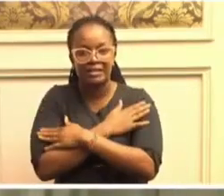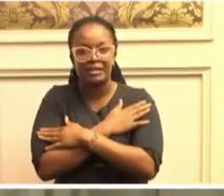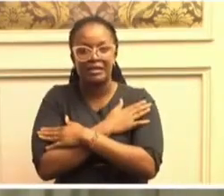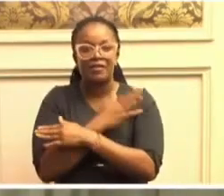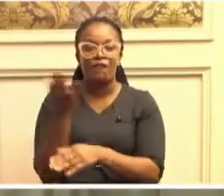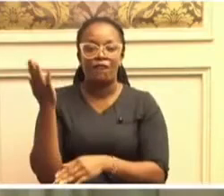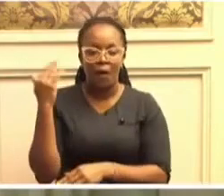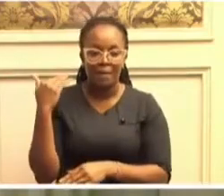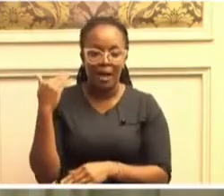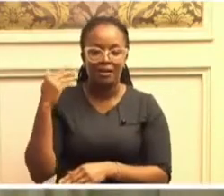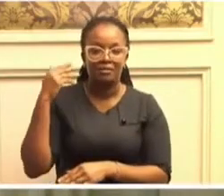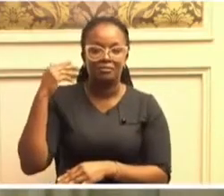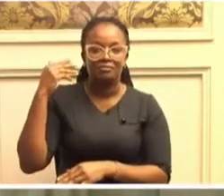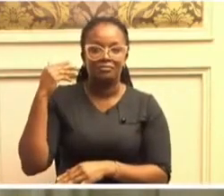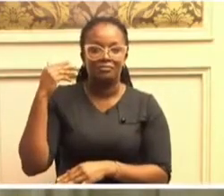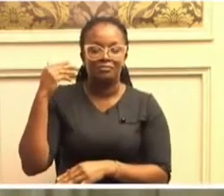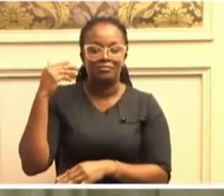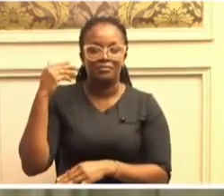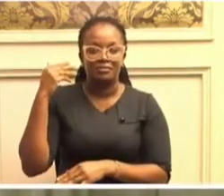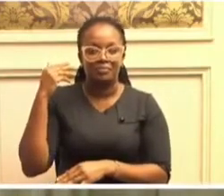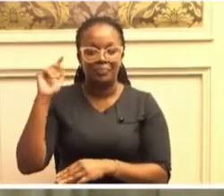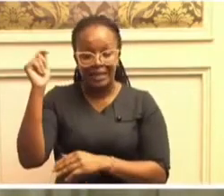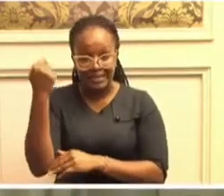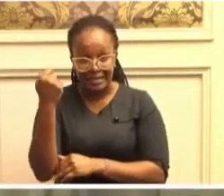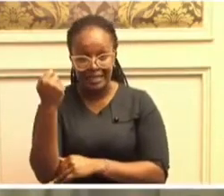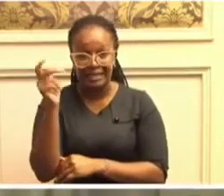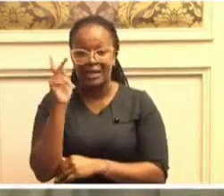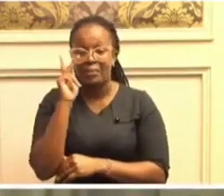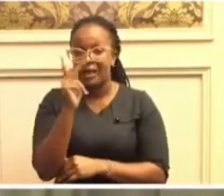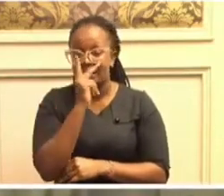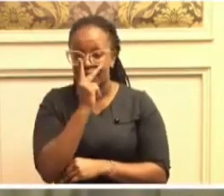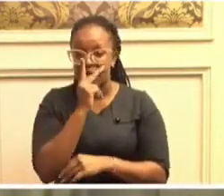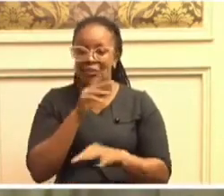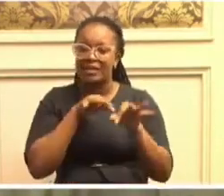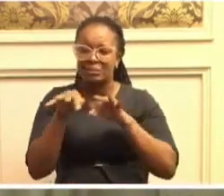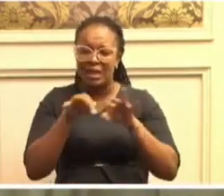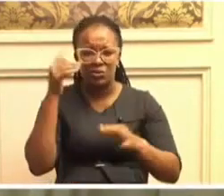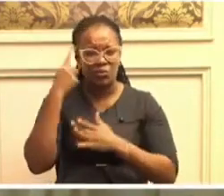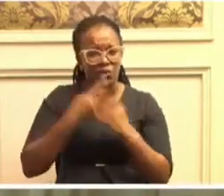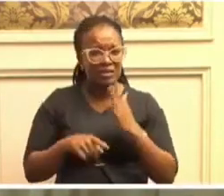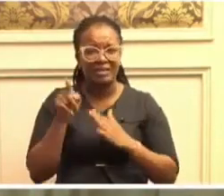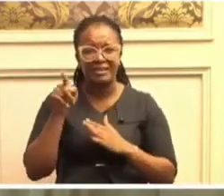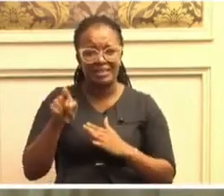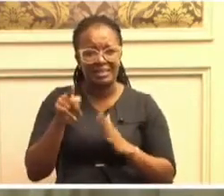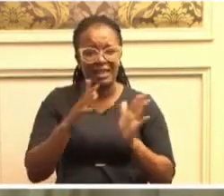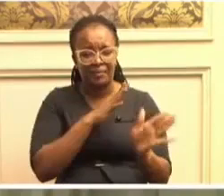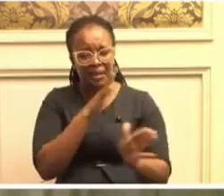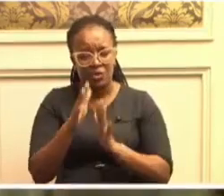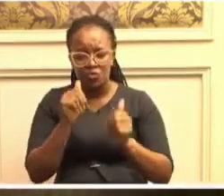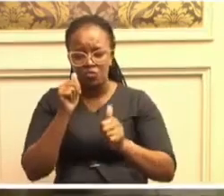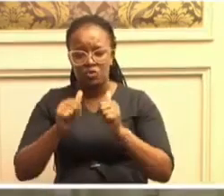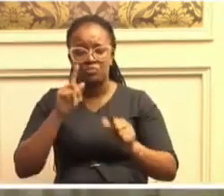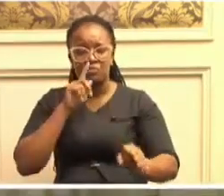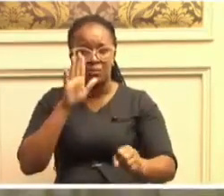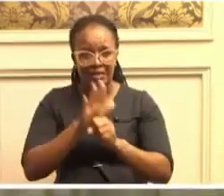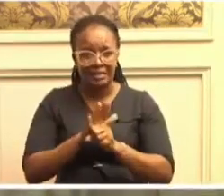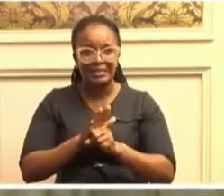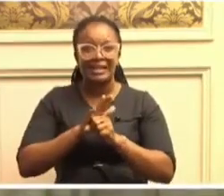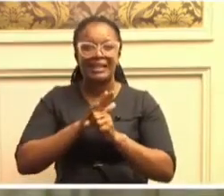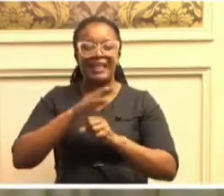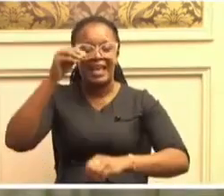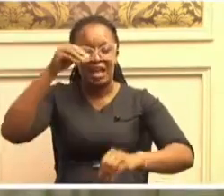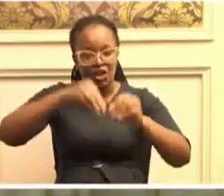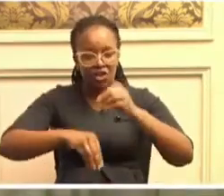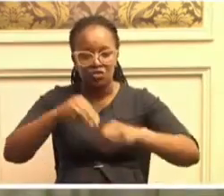We're being told this is an enterprise that will guarantee electoral justice and fairness.